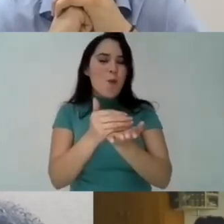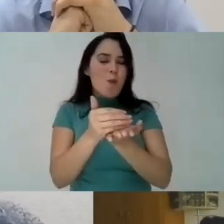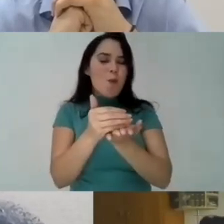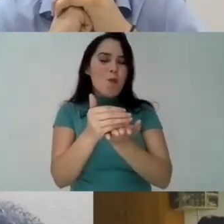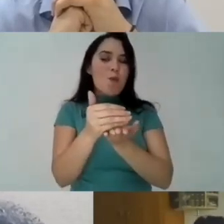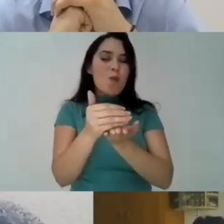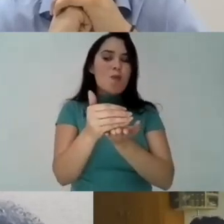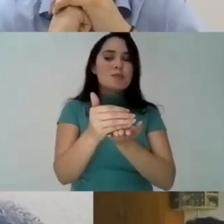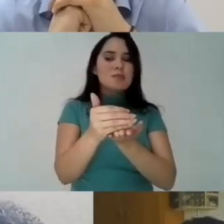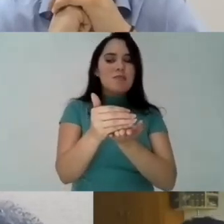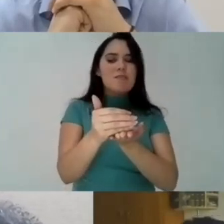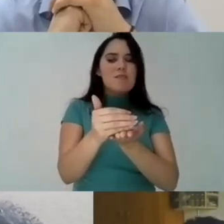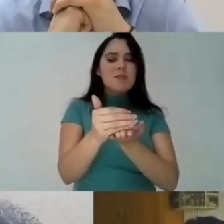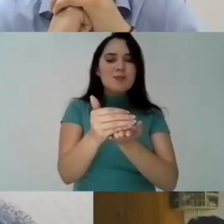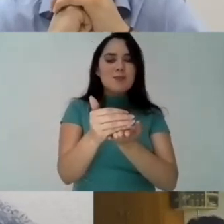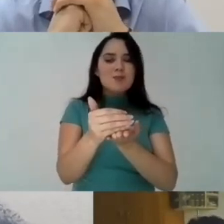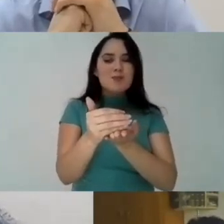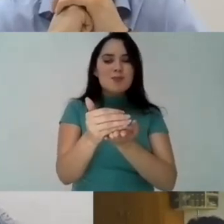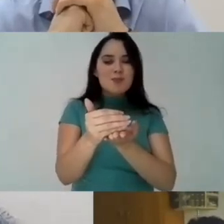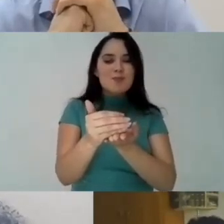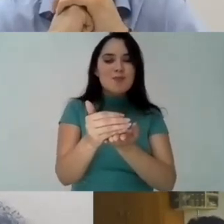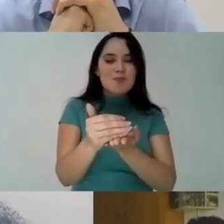so in brazil